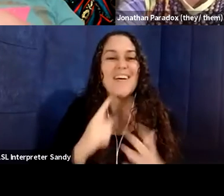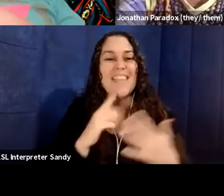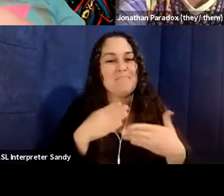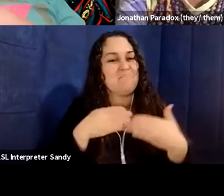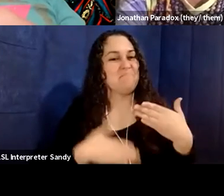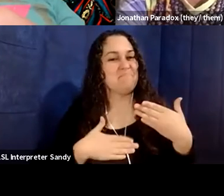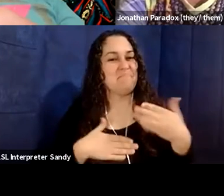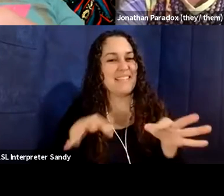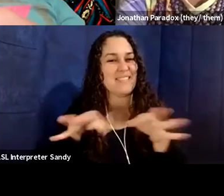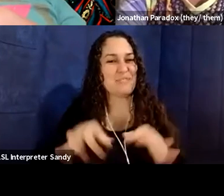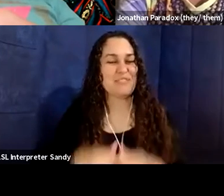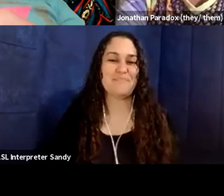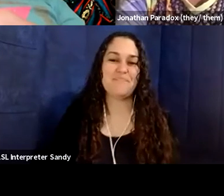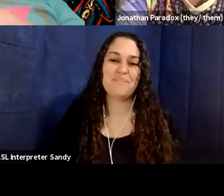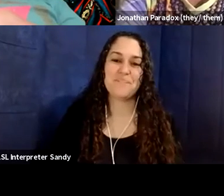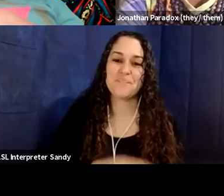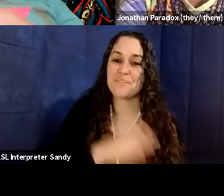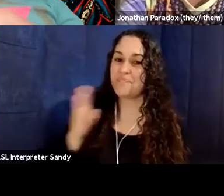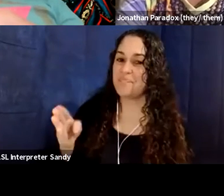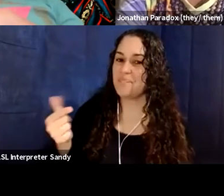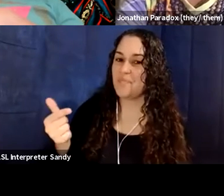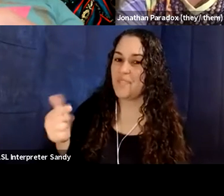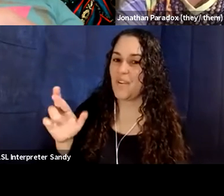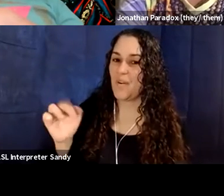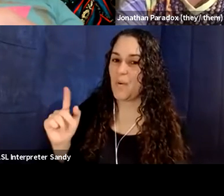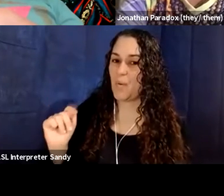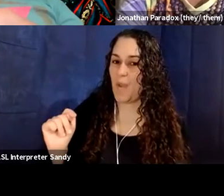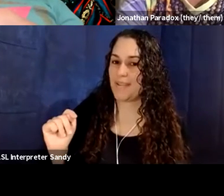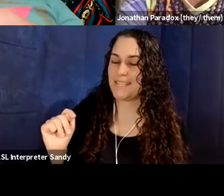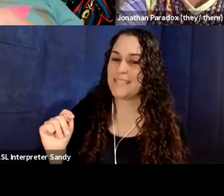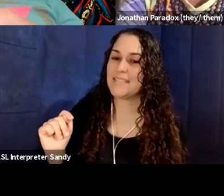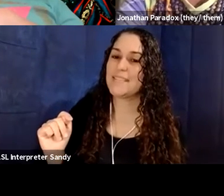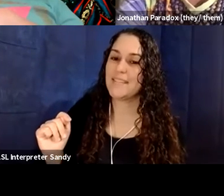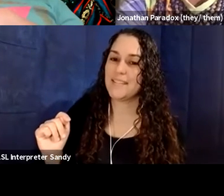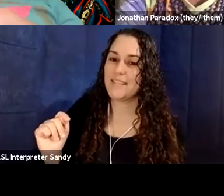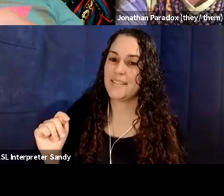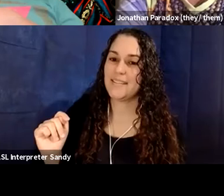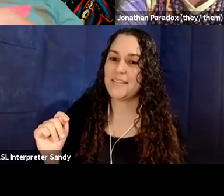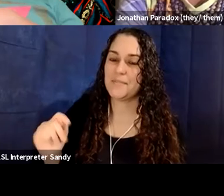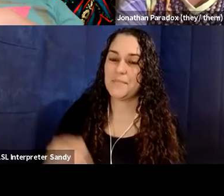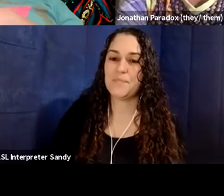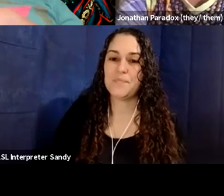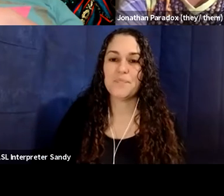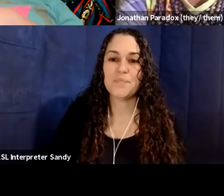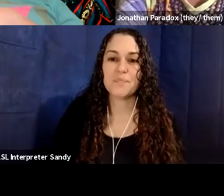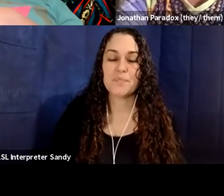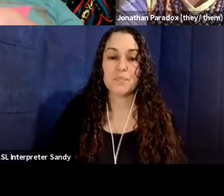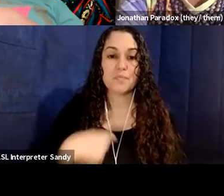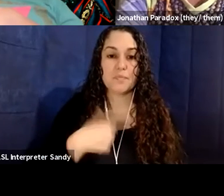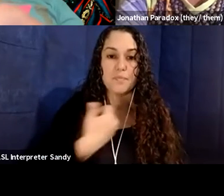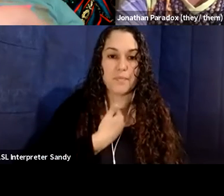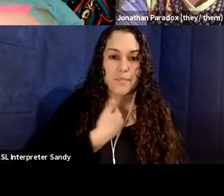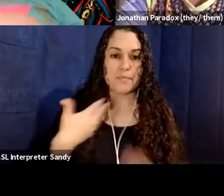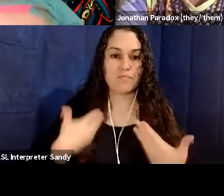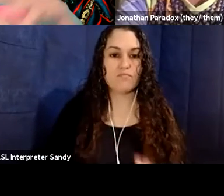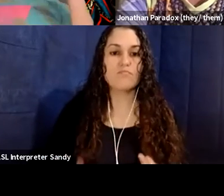description. And this is Grant again. Um, I am, uh, white with